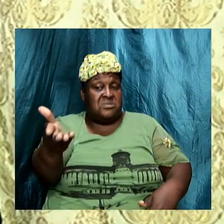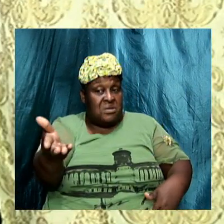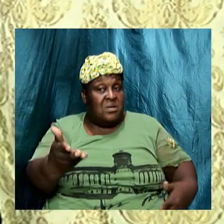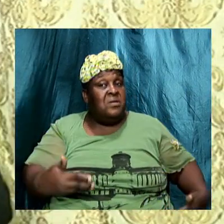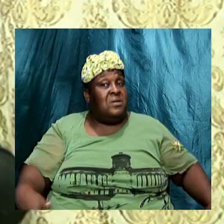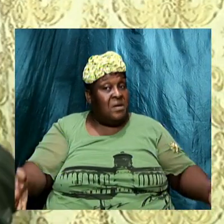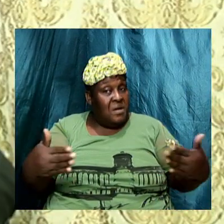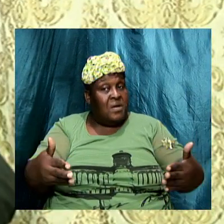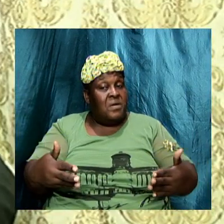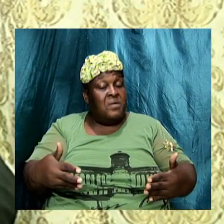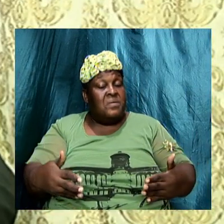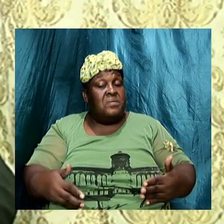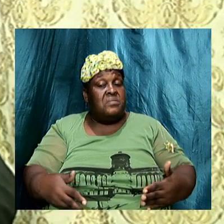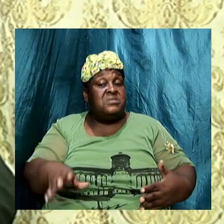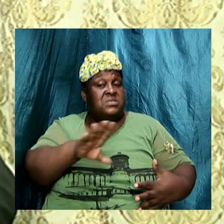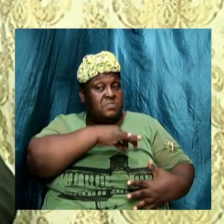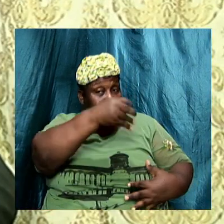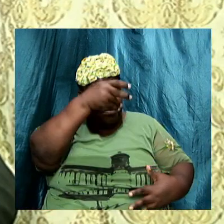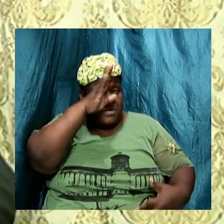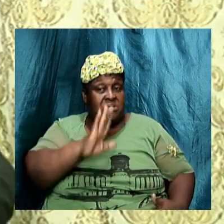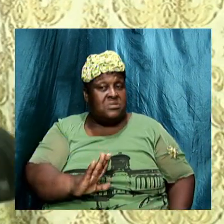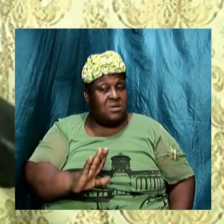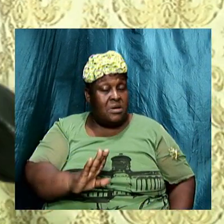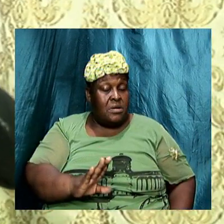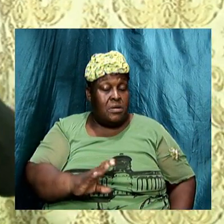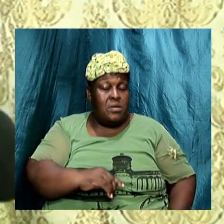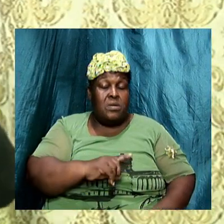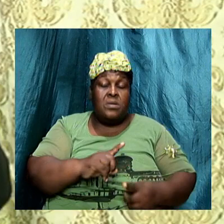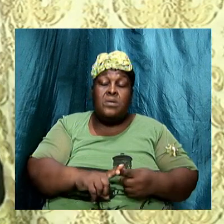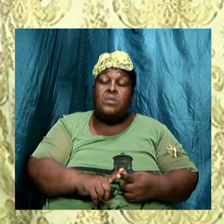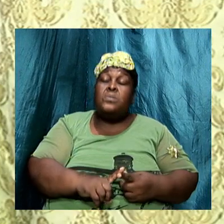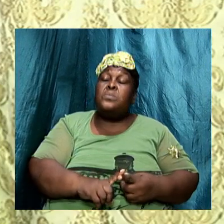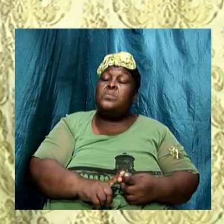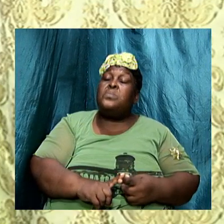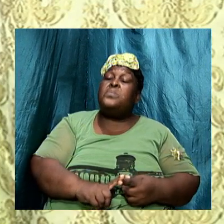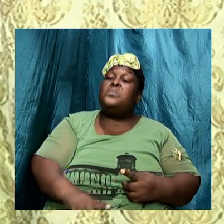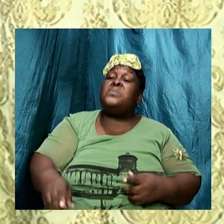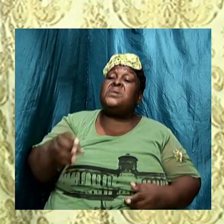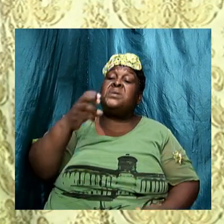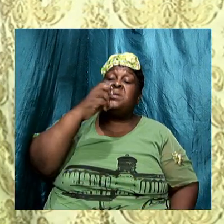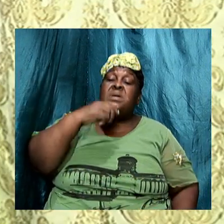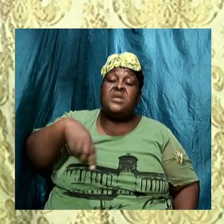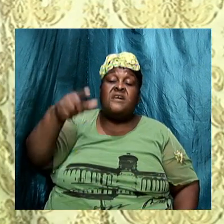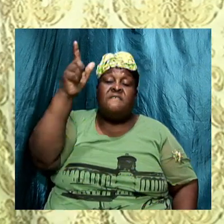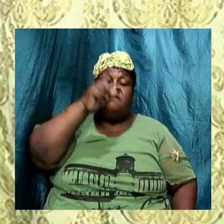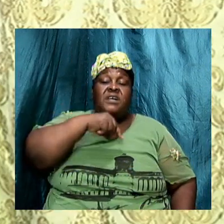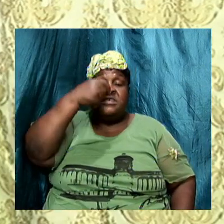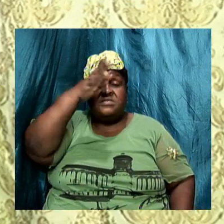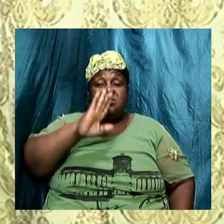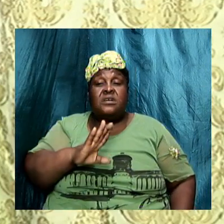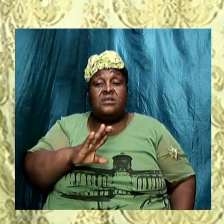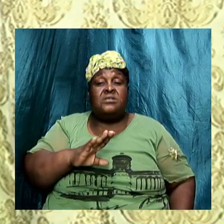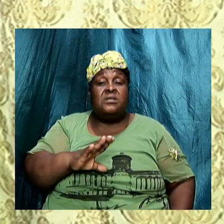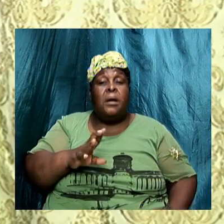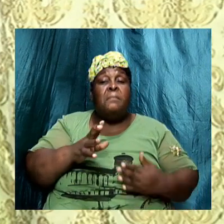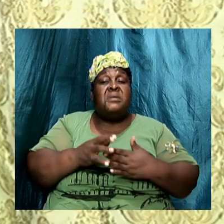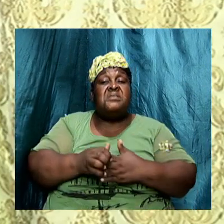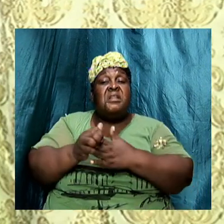the spirit is here but when he come he's going to be the chief among them